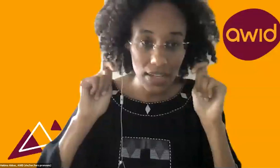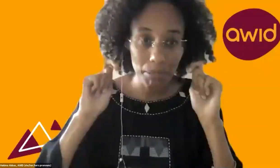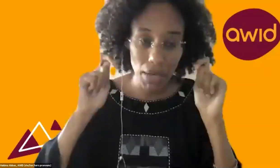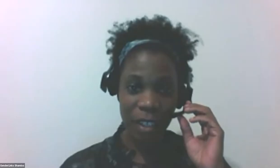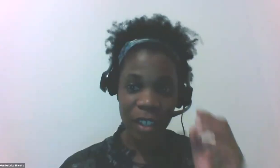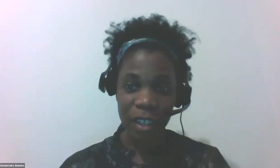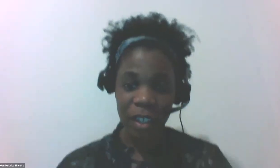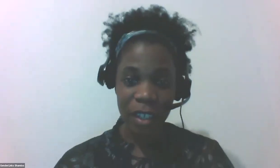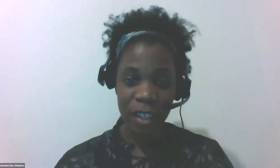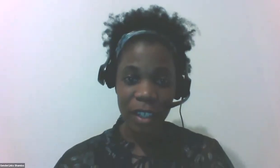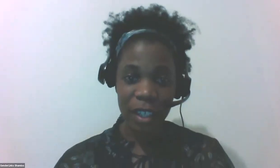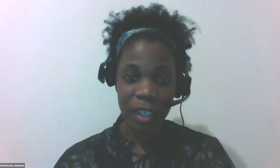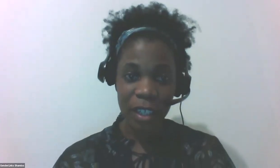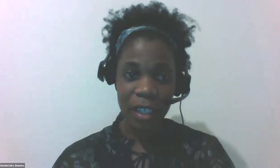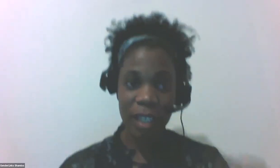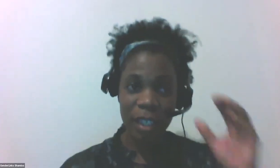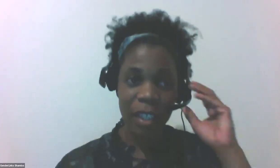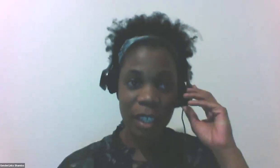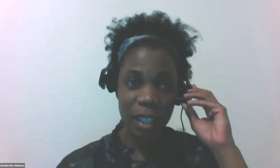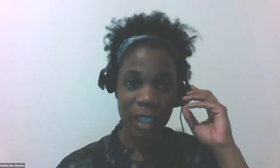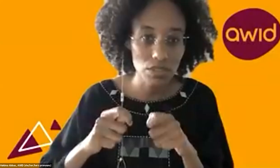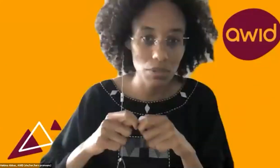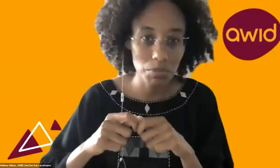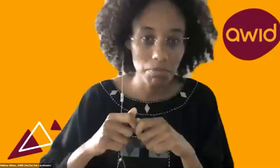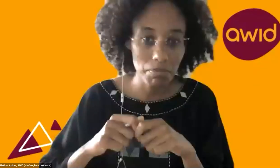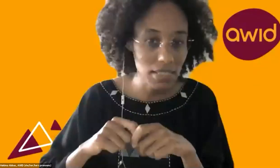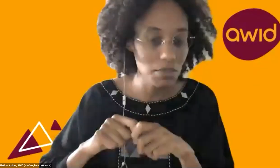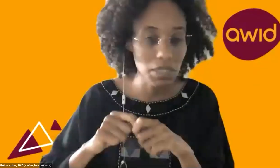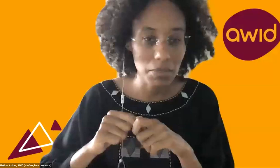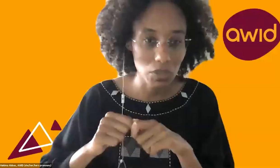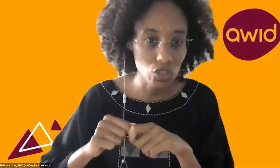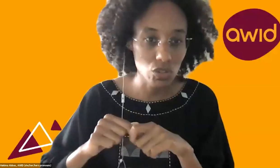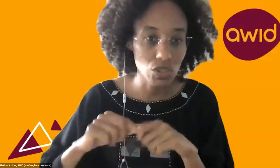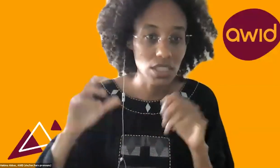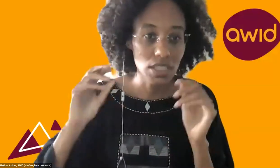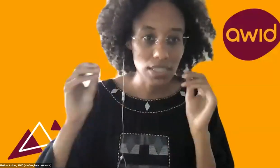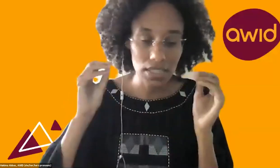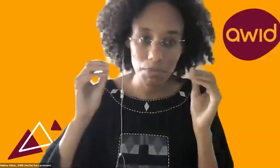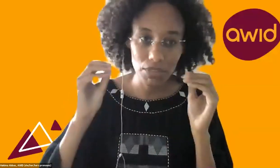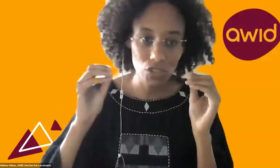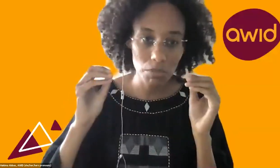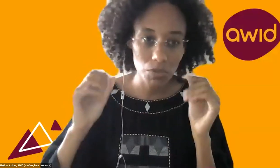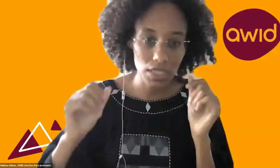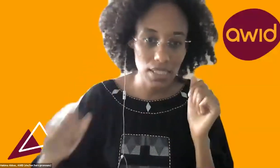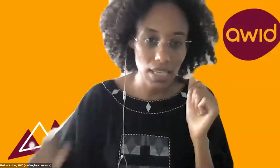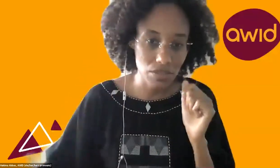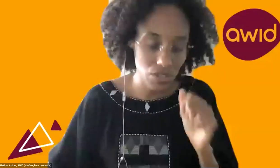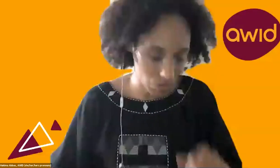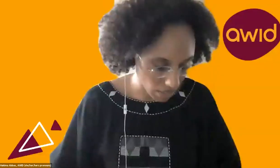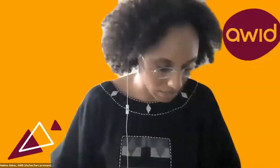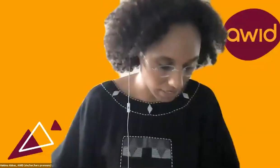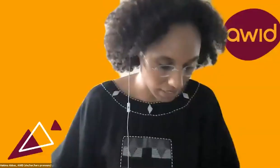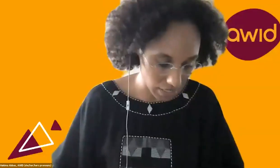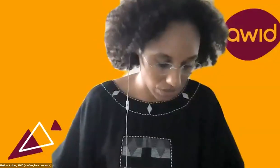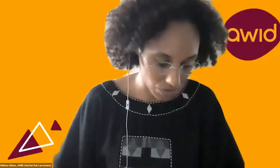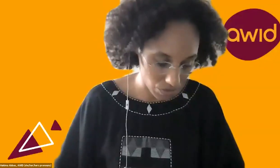perhaps if you take off the headphones? I wonder if that would be better, but I'm not sure there's a bit of trouble